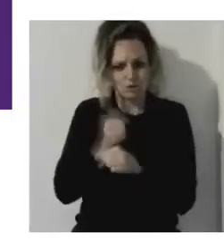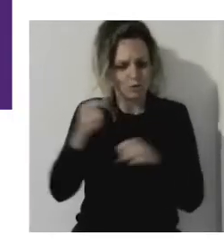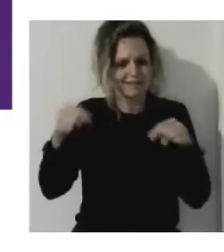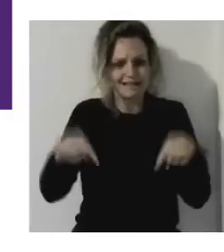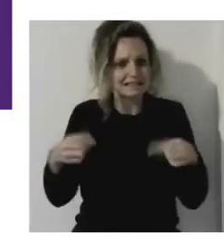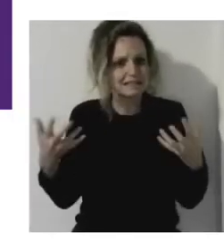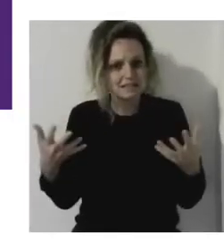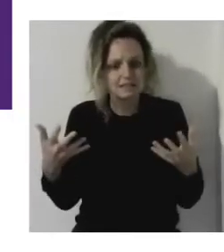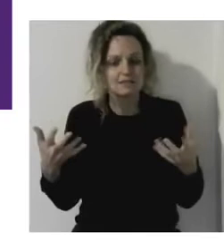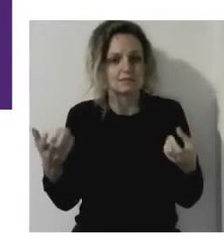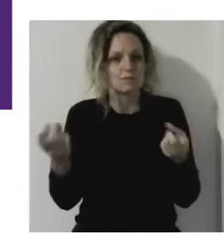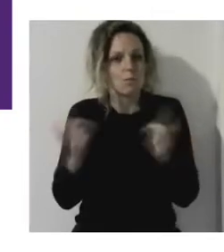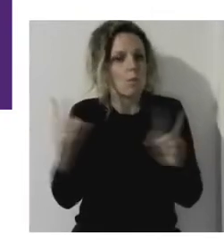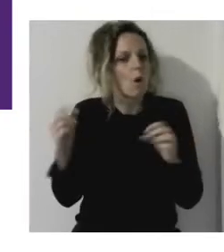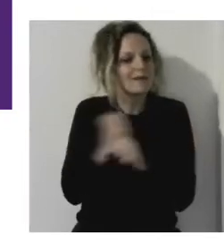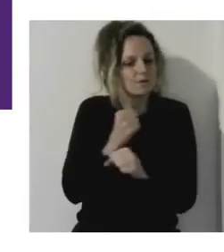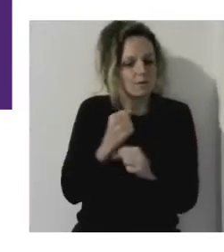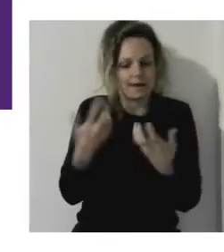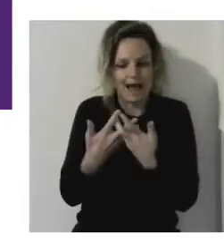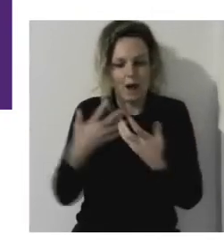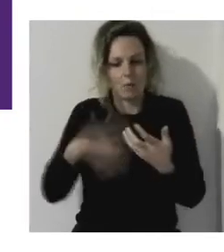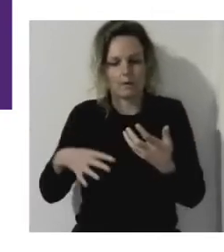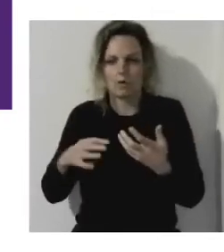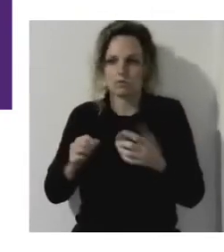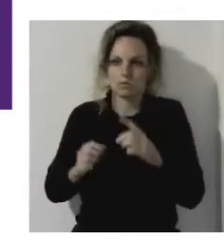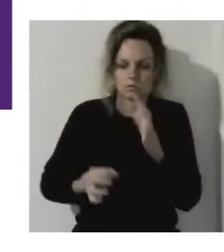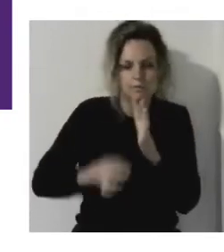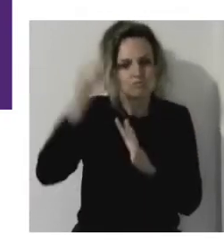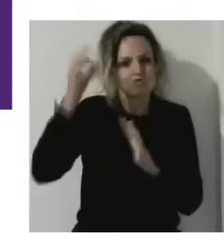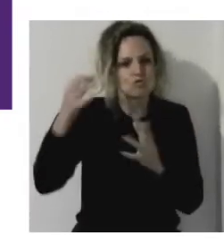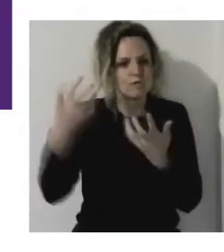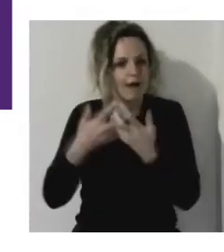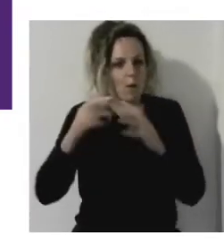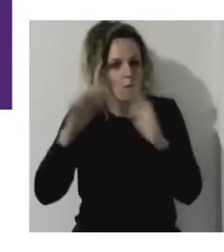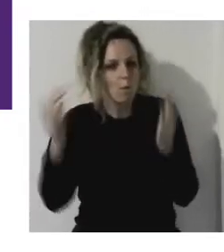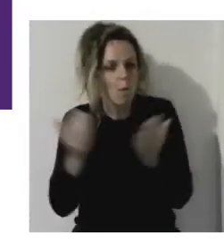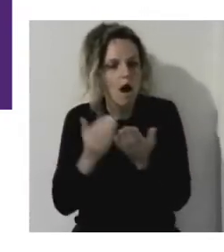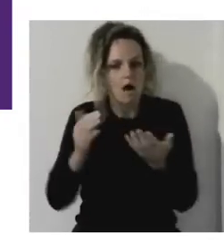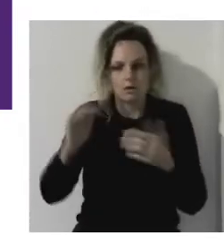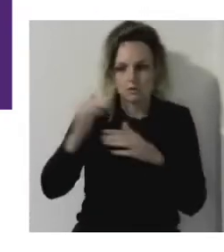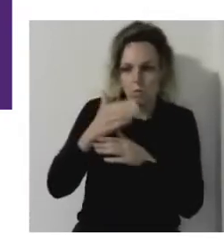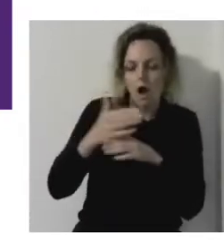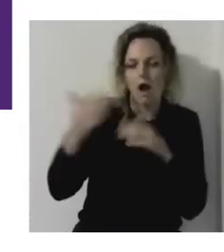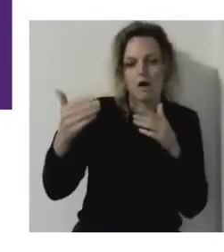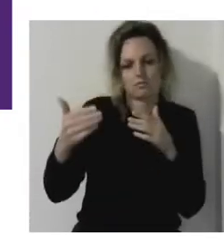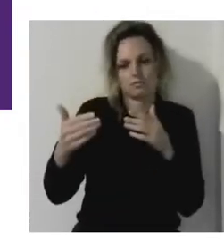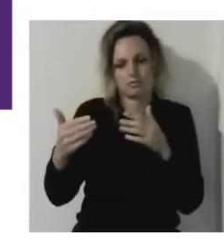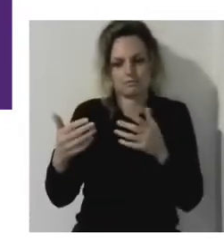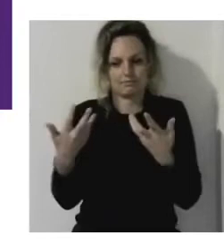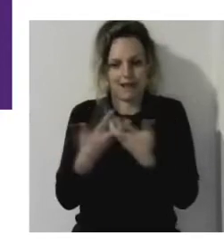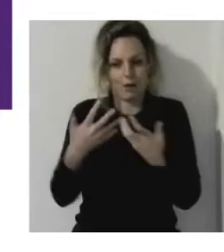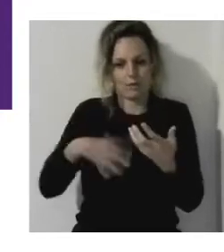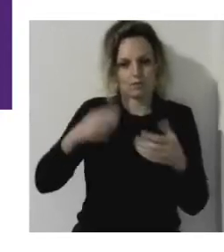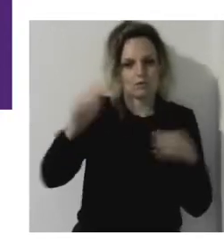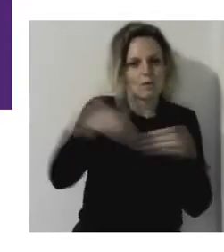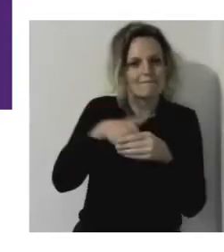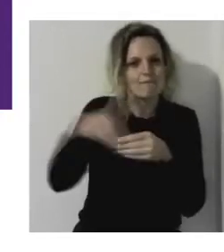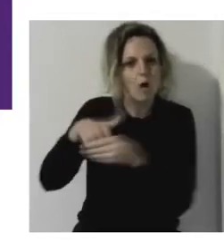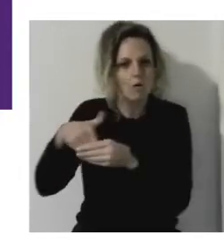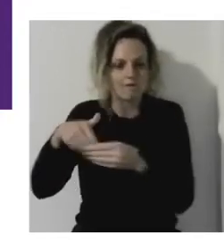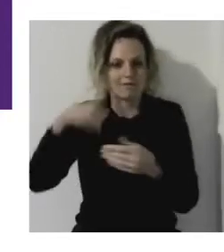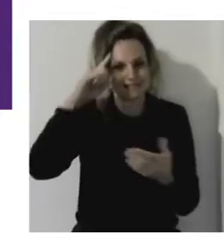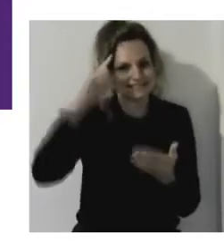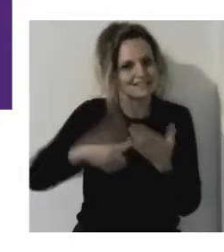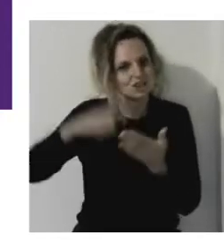doing about trying to change the way the world works? How are we involving business and decision makers and leaders? And how do we hook into that and make change